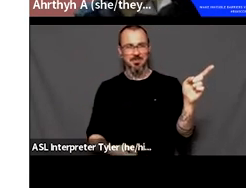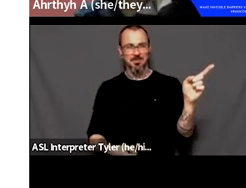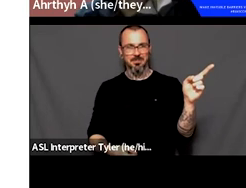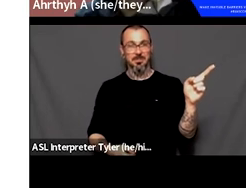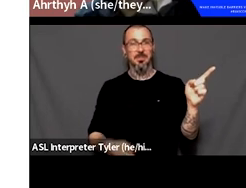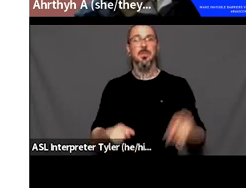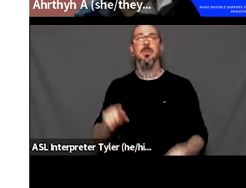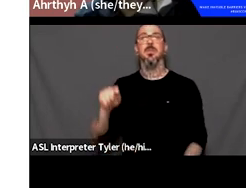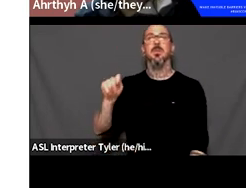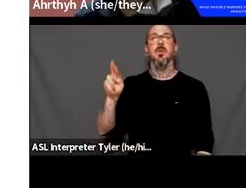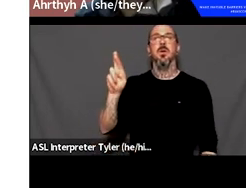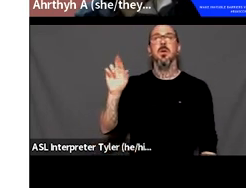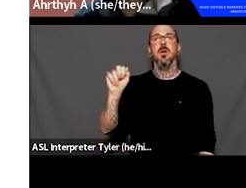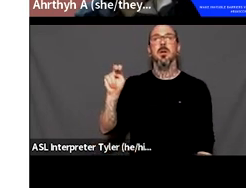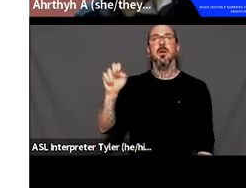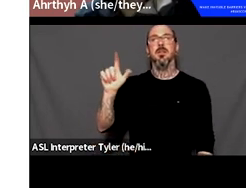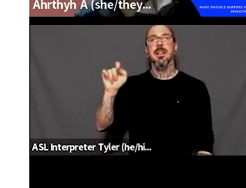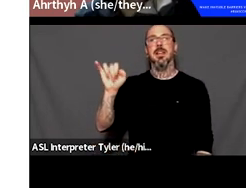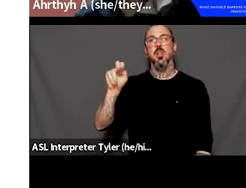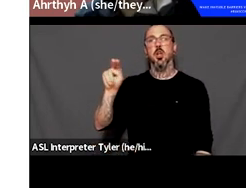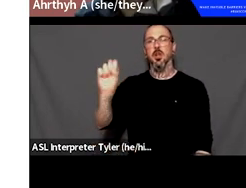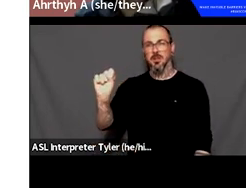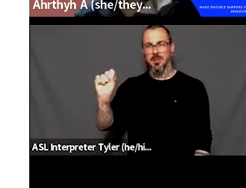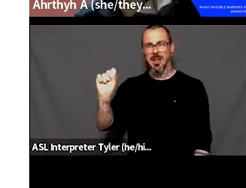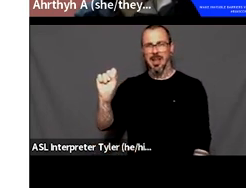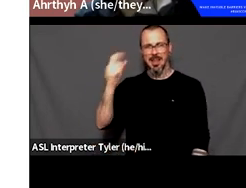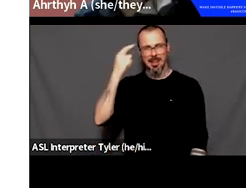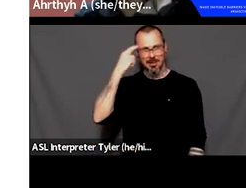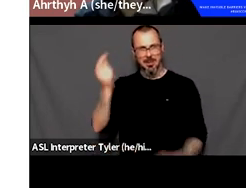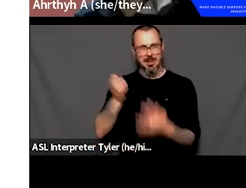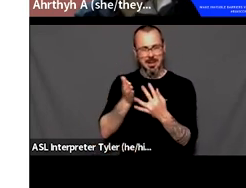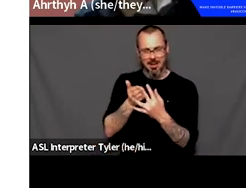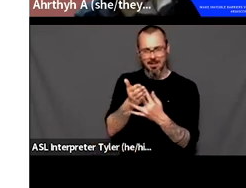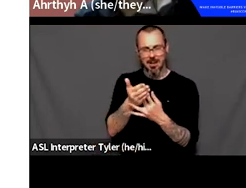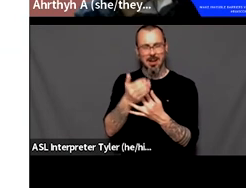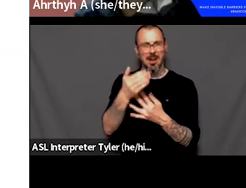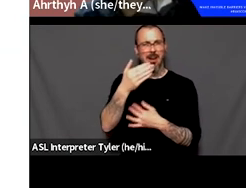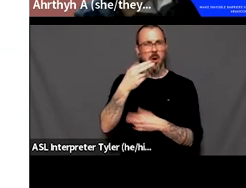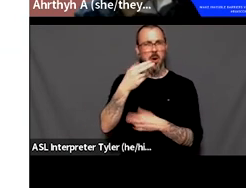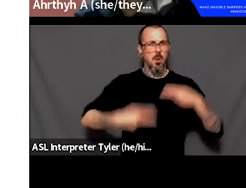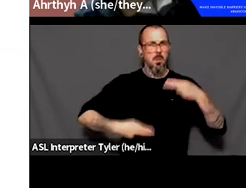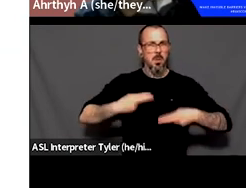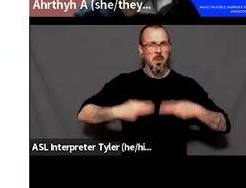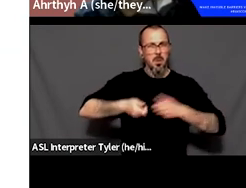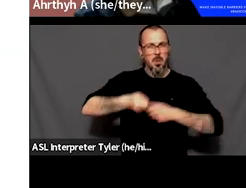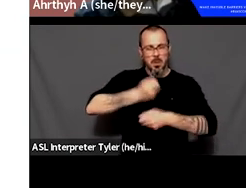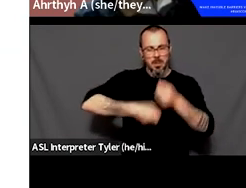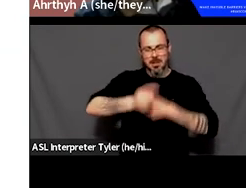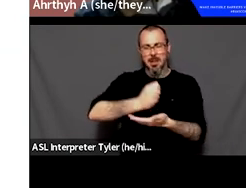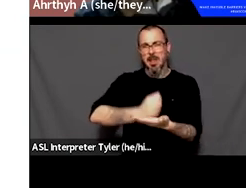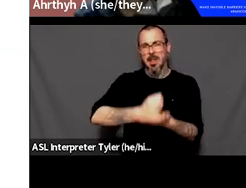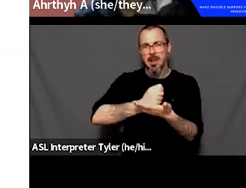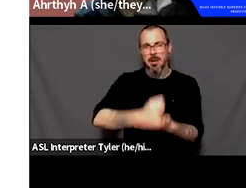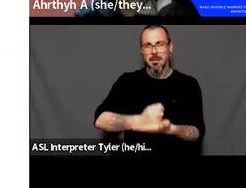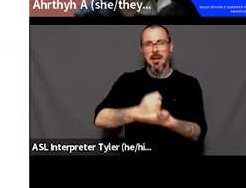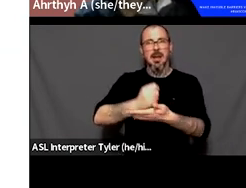navigating hormonal, I think, replacement therapy access in Alberta and as well as let's talks,